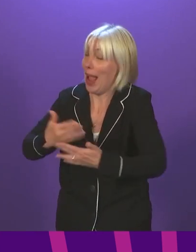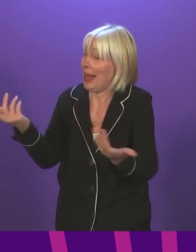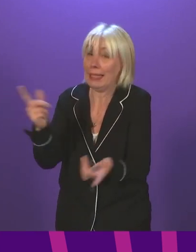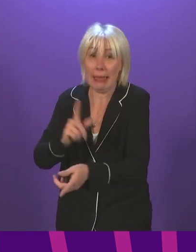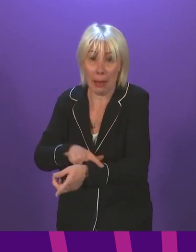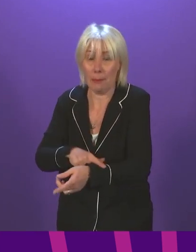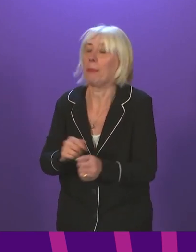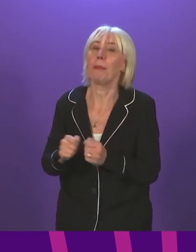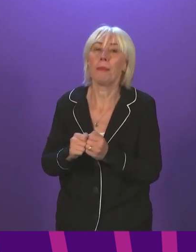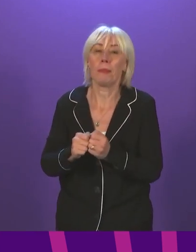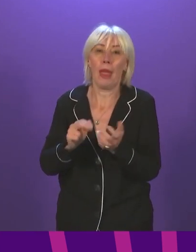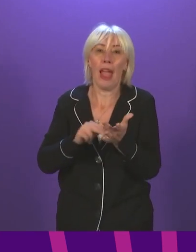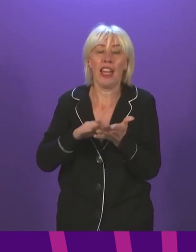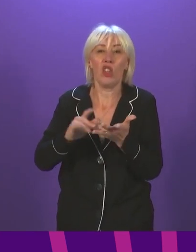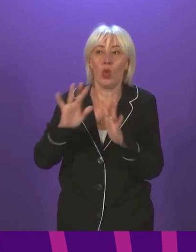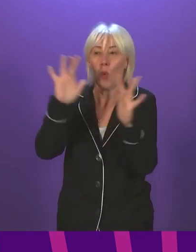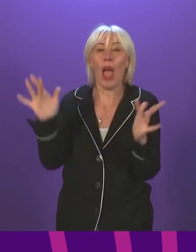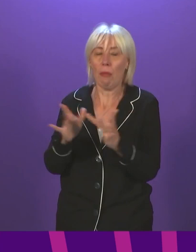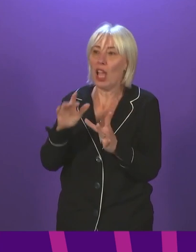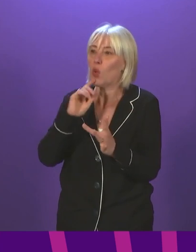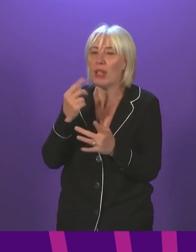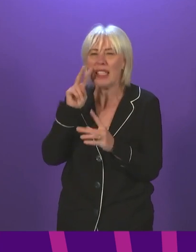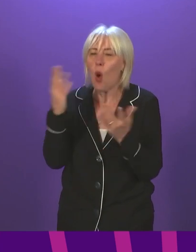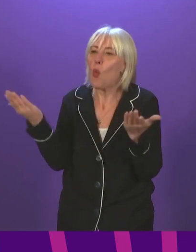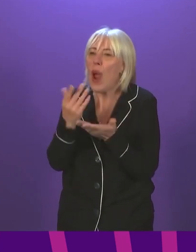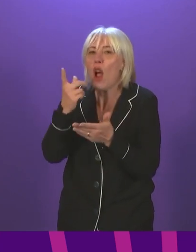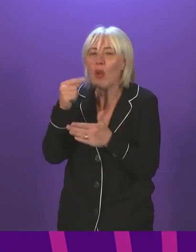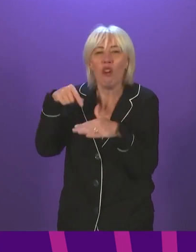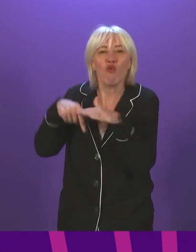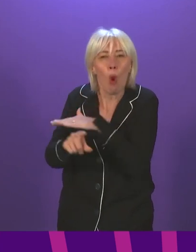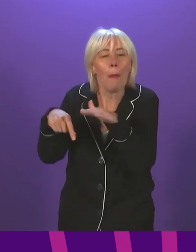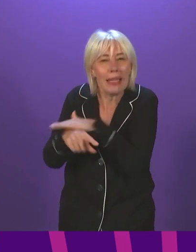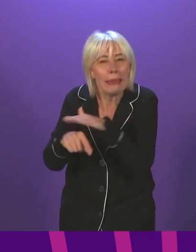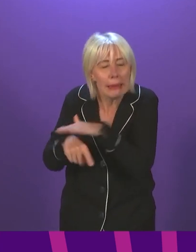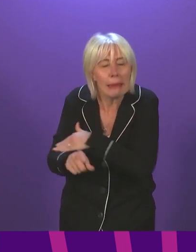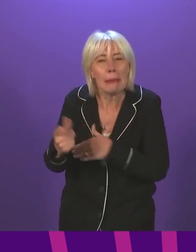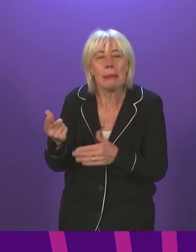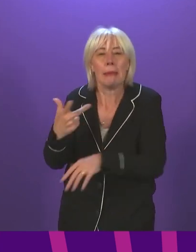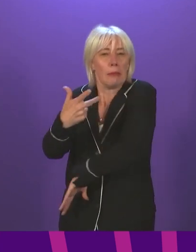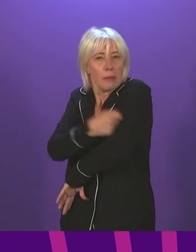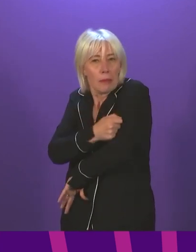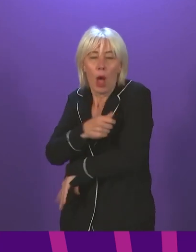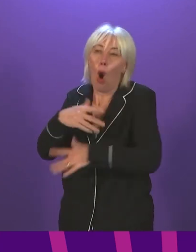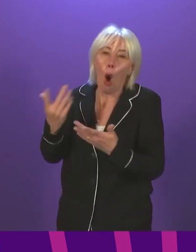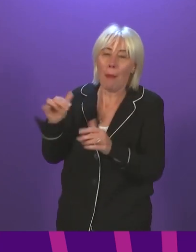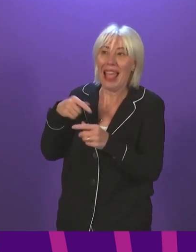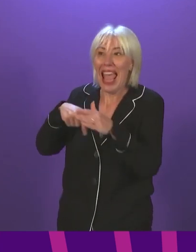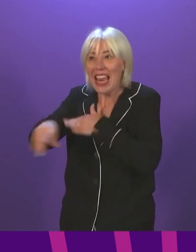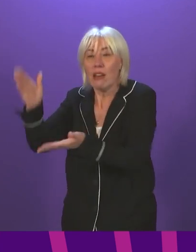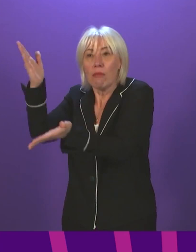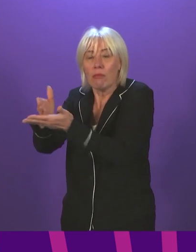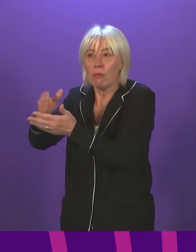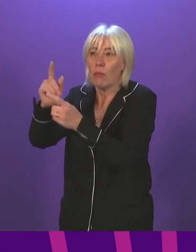webpages will contain details of local drop-in clinics and also clinics operating within colleges or universities.